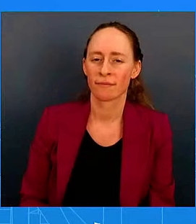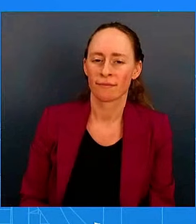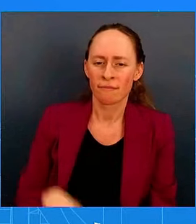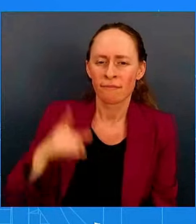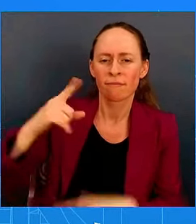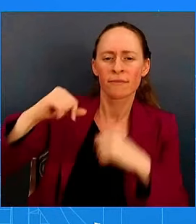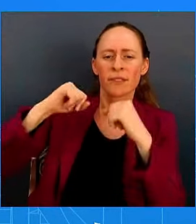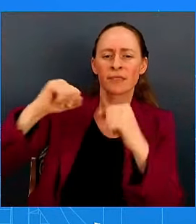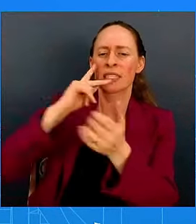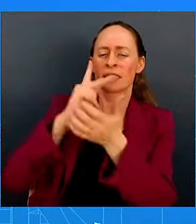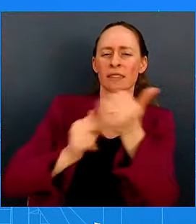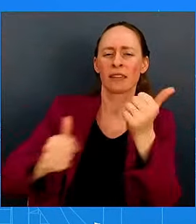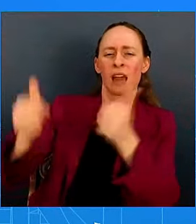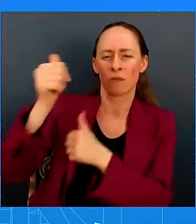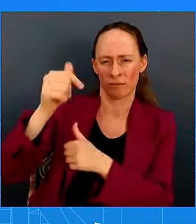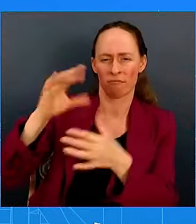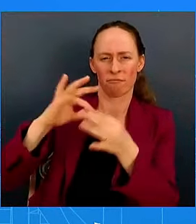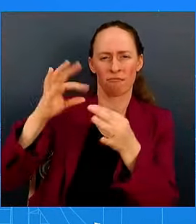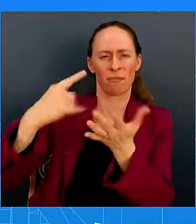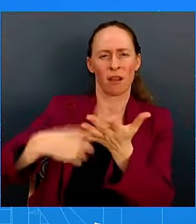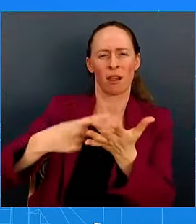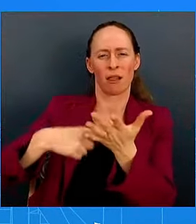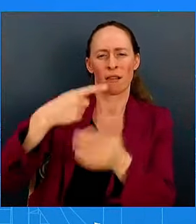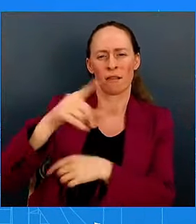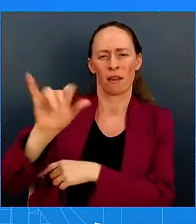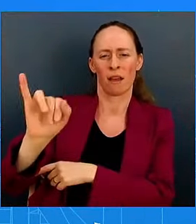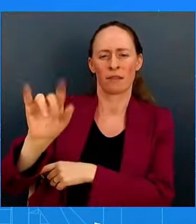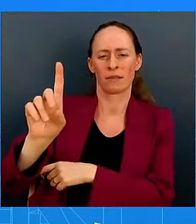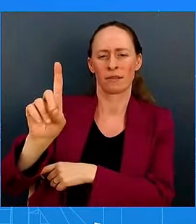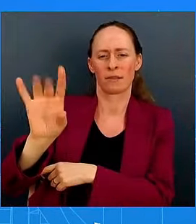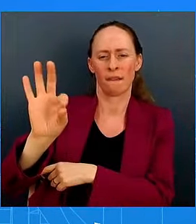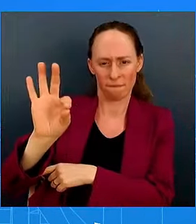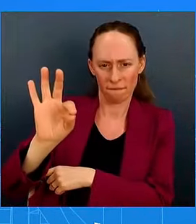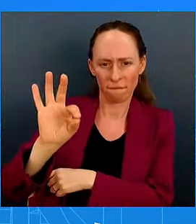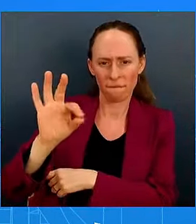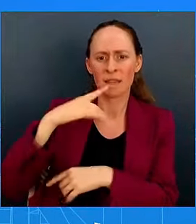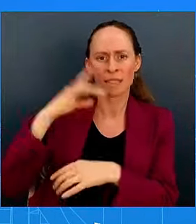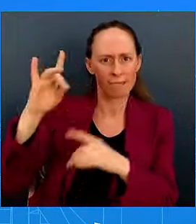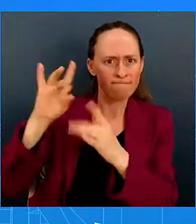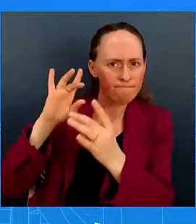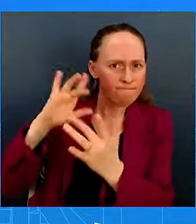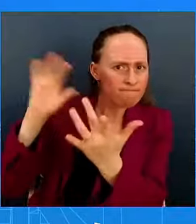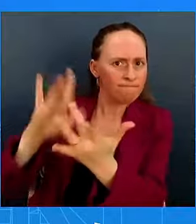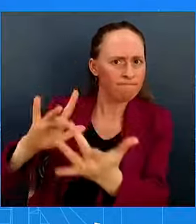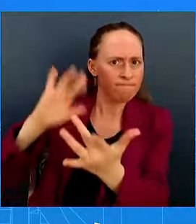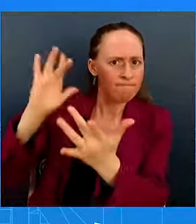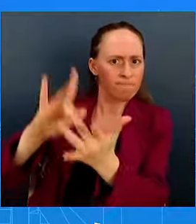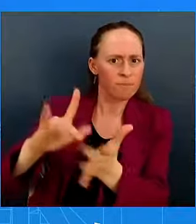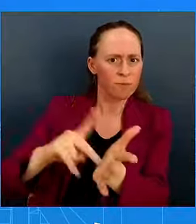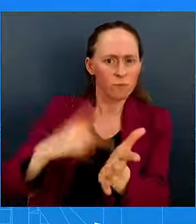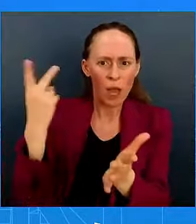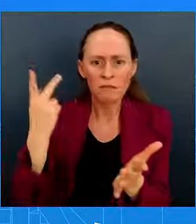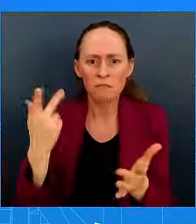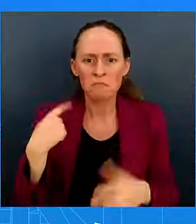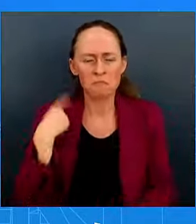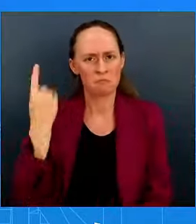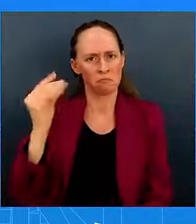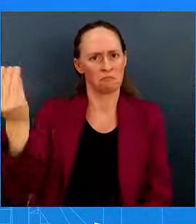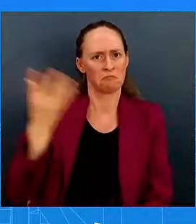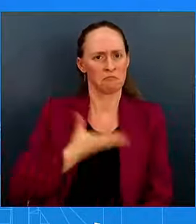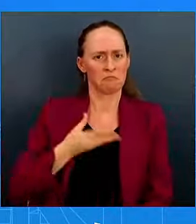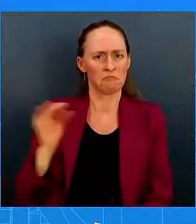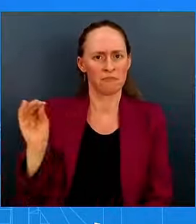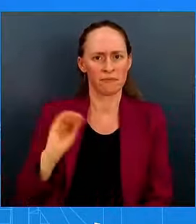two different times. We've been told no specifics were given about the operation that happened yesterday.